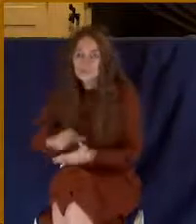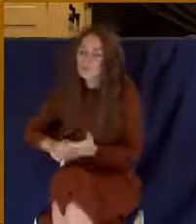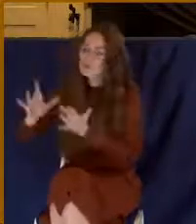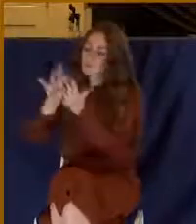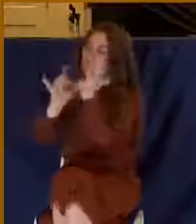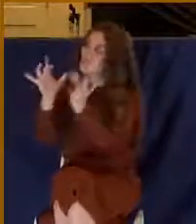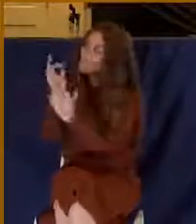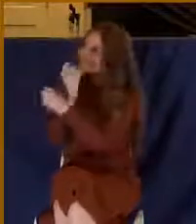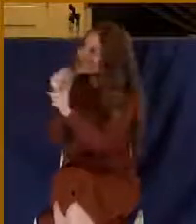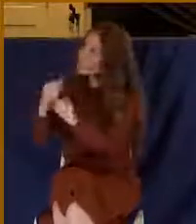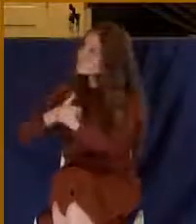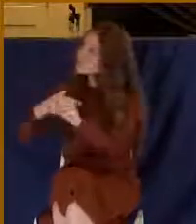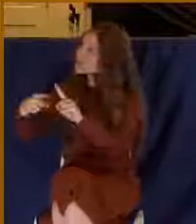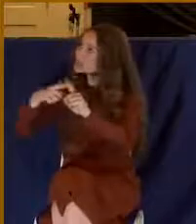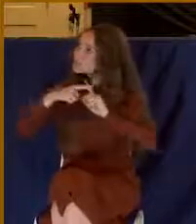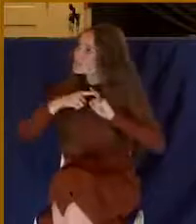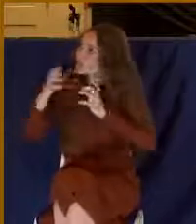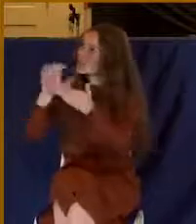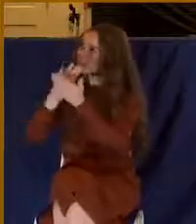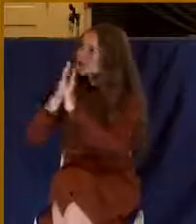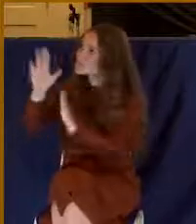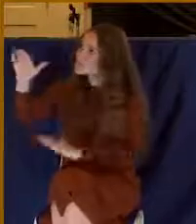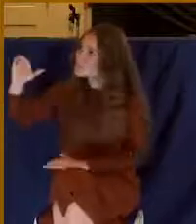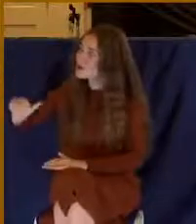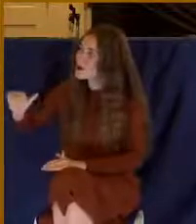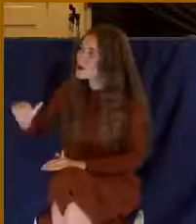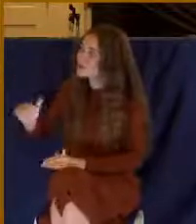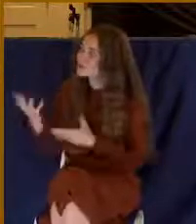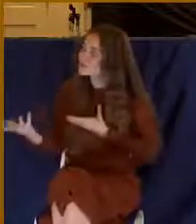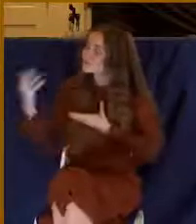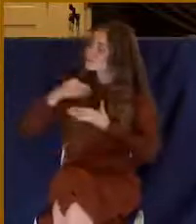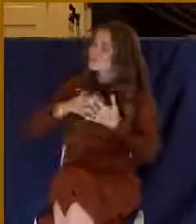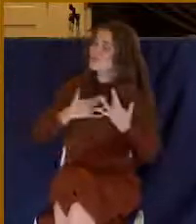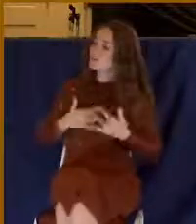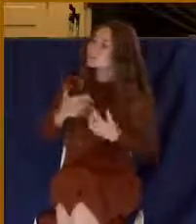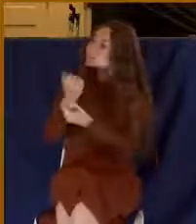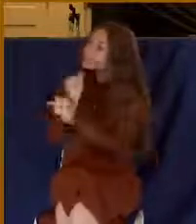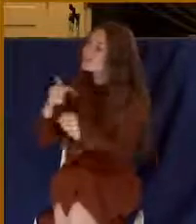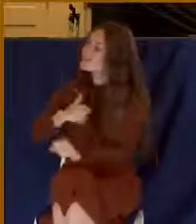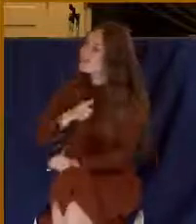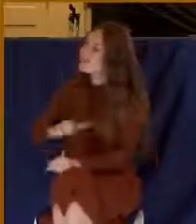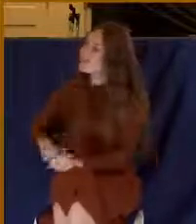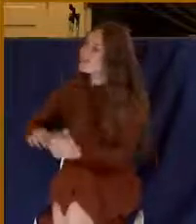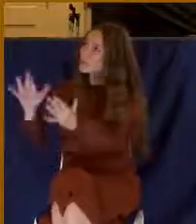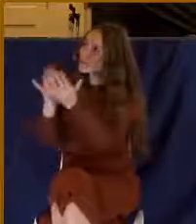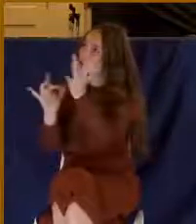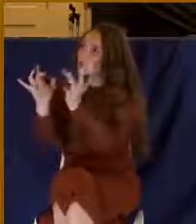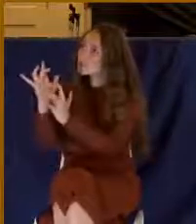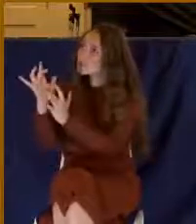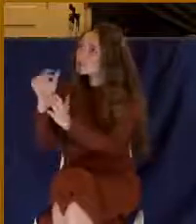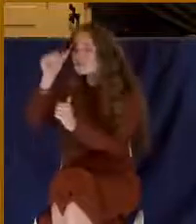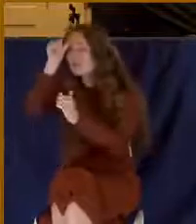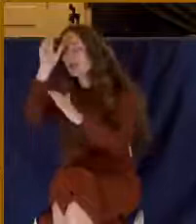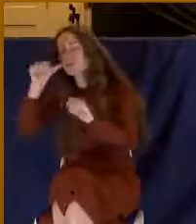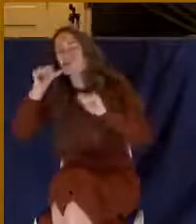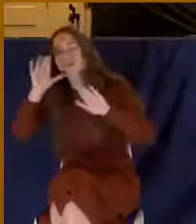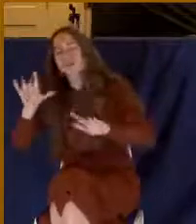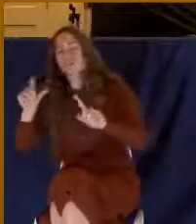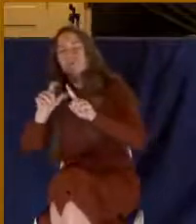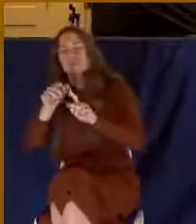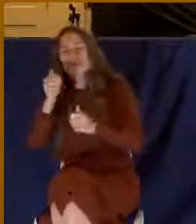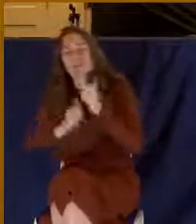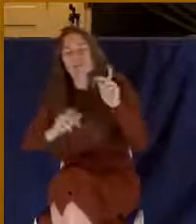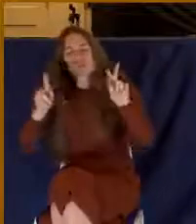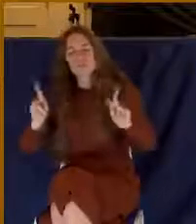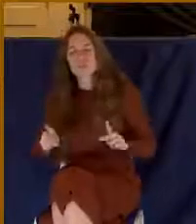Make me your child. Come into my heart. Save me, Lord Jesus. Father, bless these words to hearing hearts. We pray in